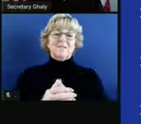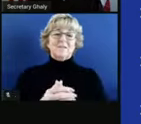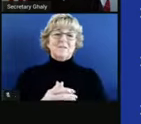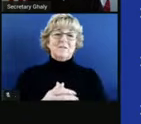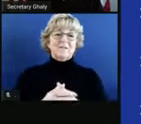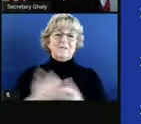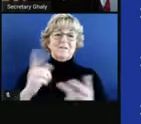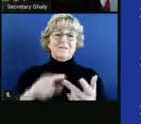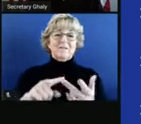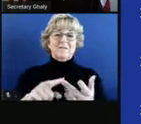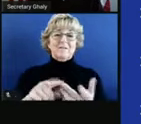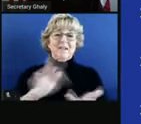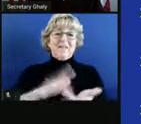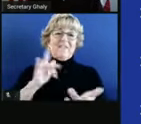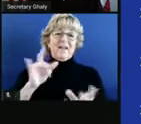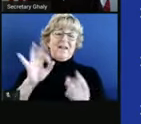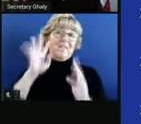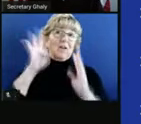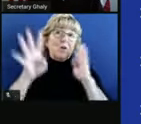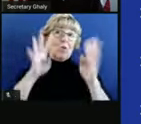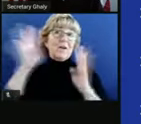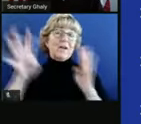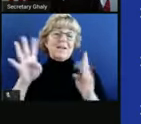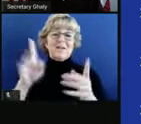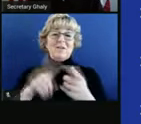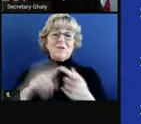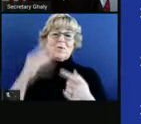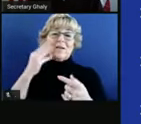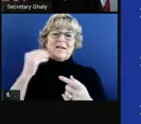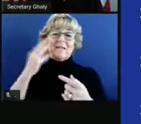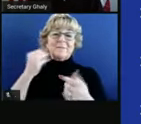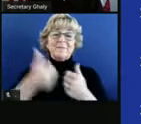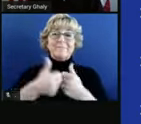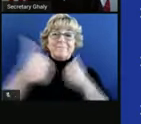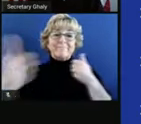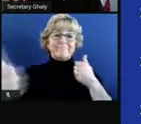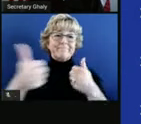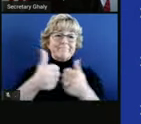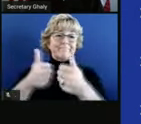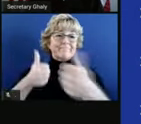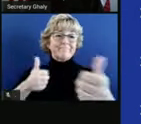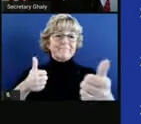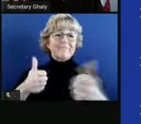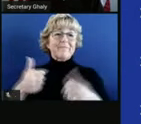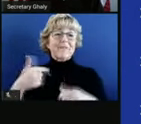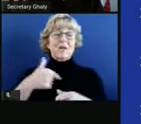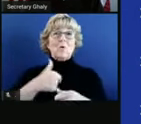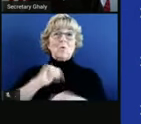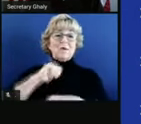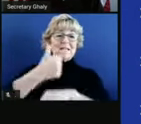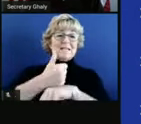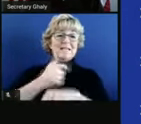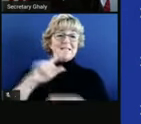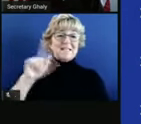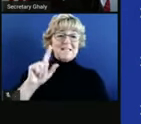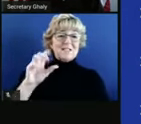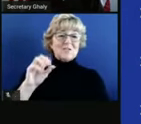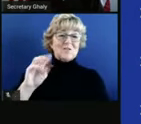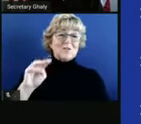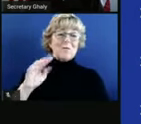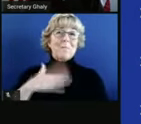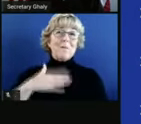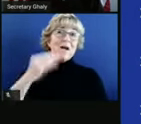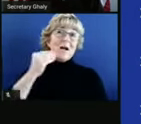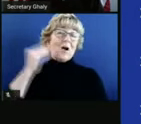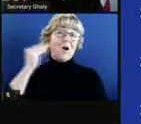Take advantage of some creative ways to experience remotely. I know we're working to set up a Zoom at my house so that